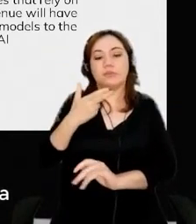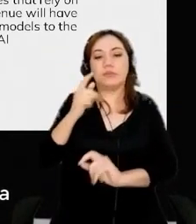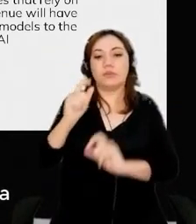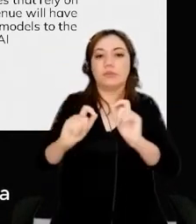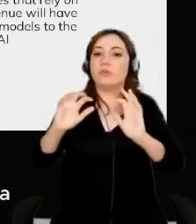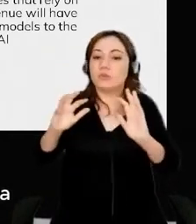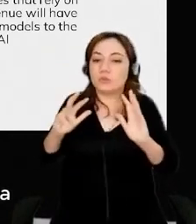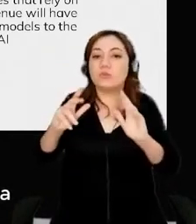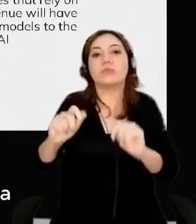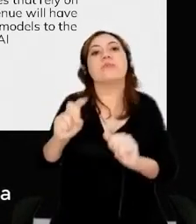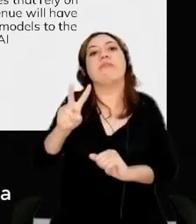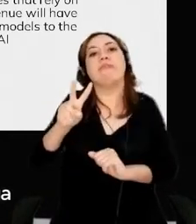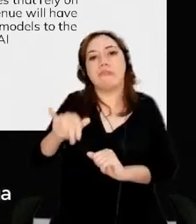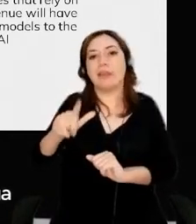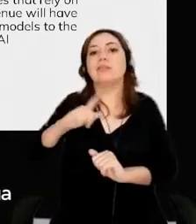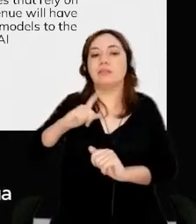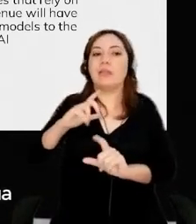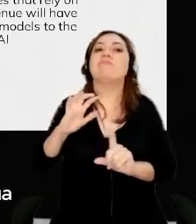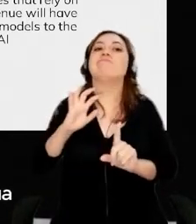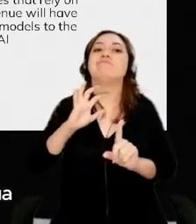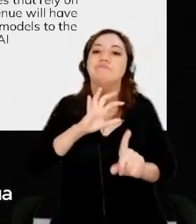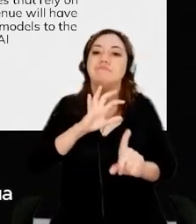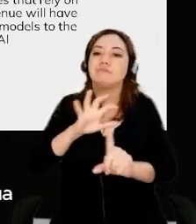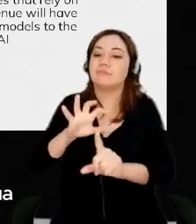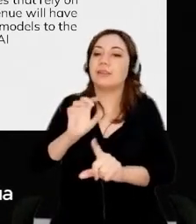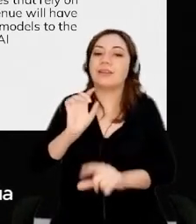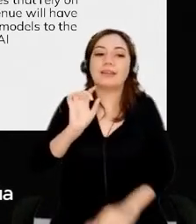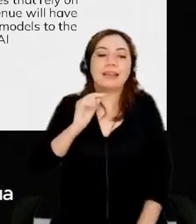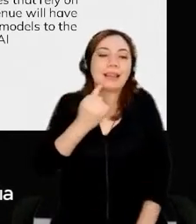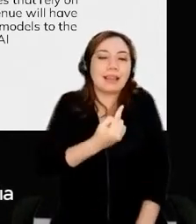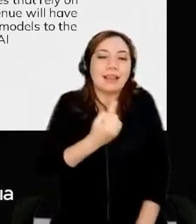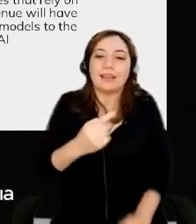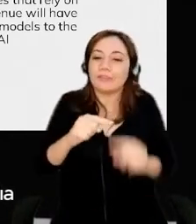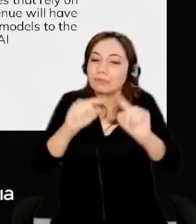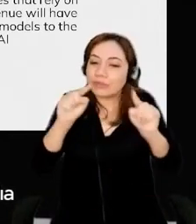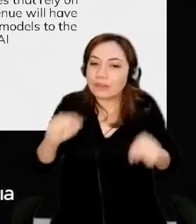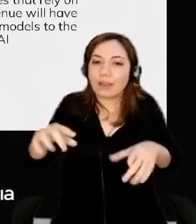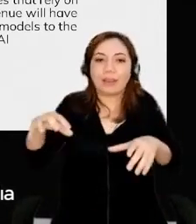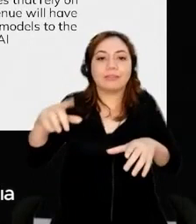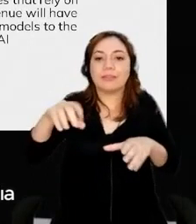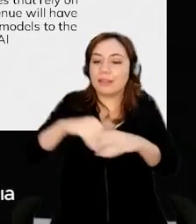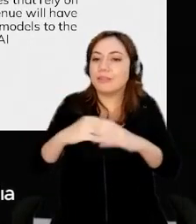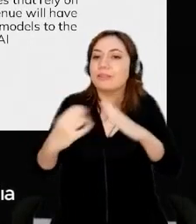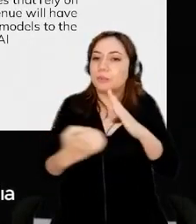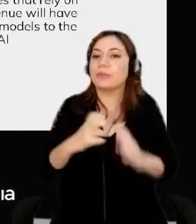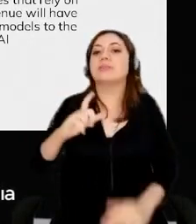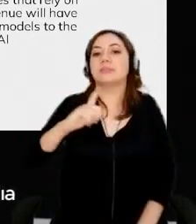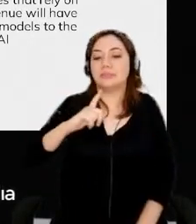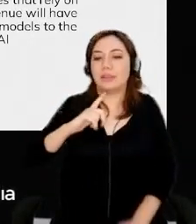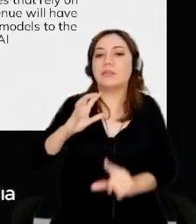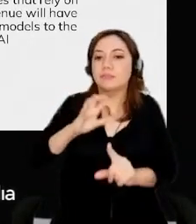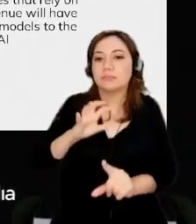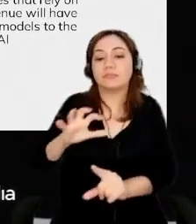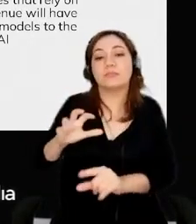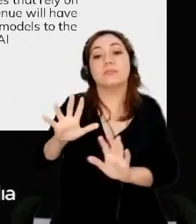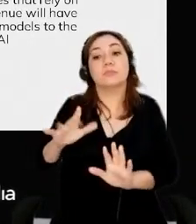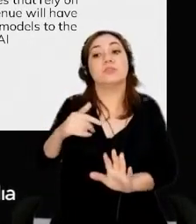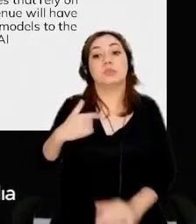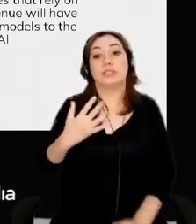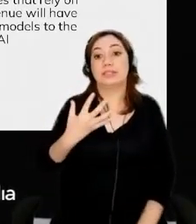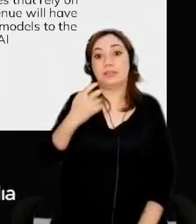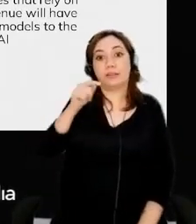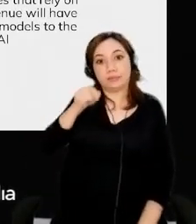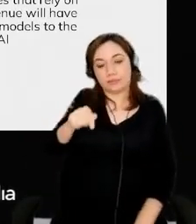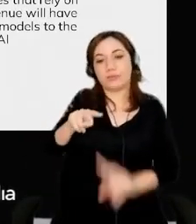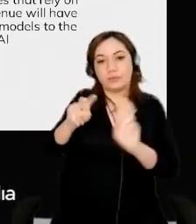this, every single employee across the company. So, we're taking very seriously not only releasing new applications and